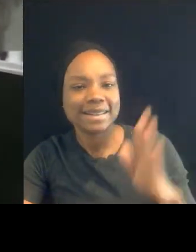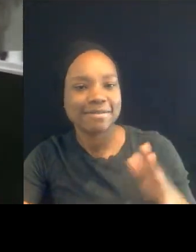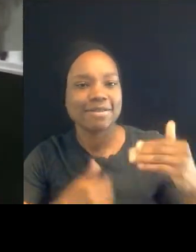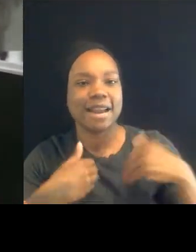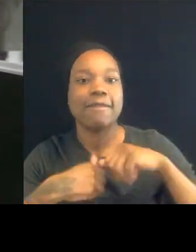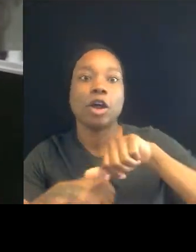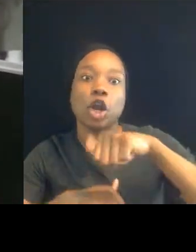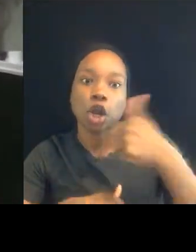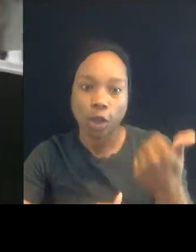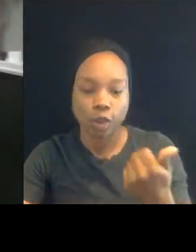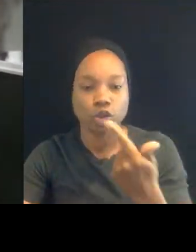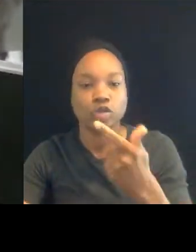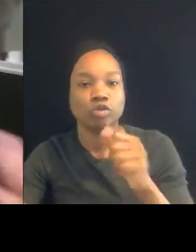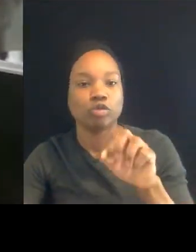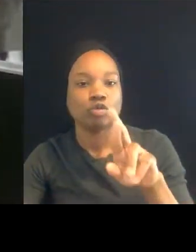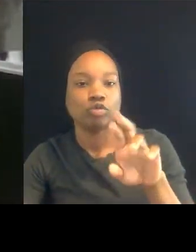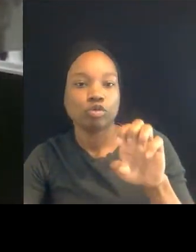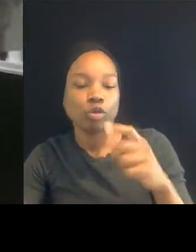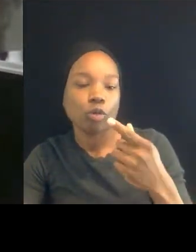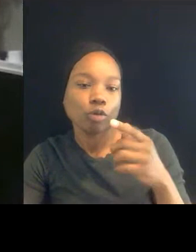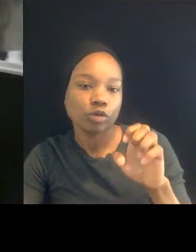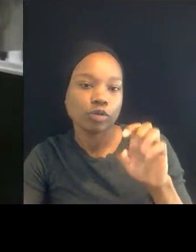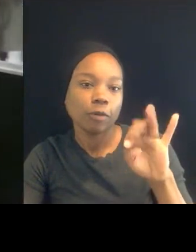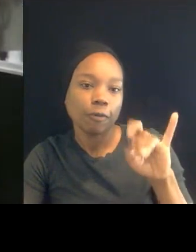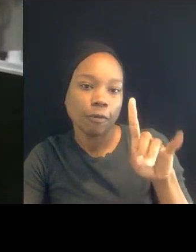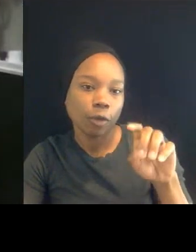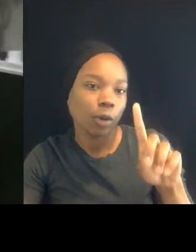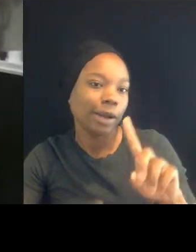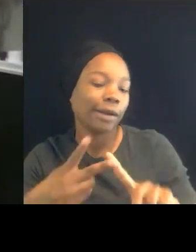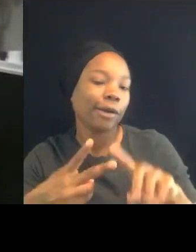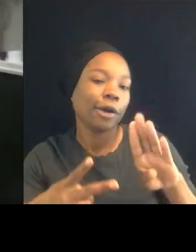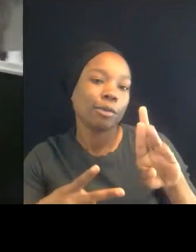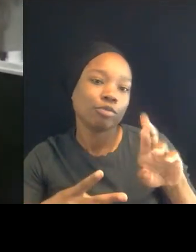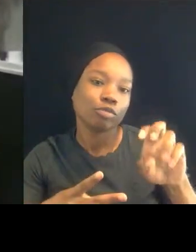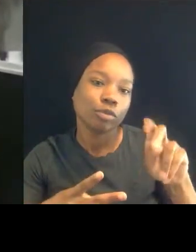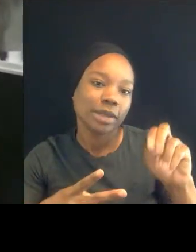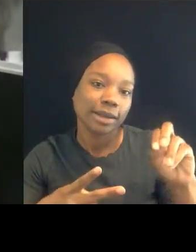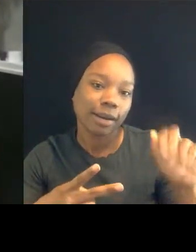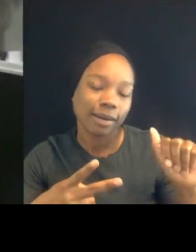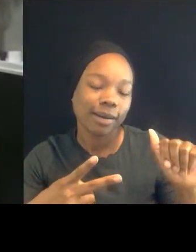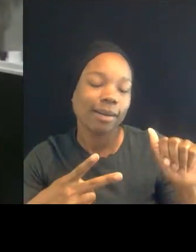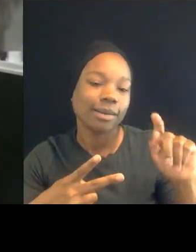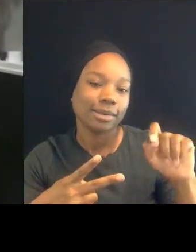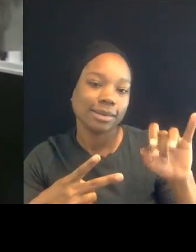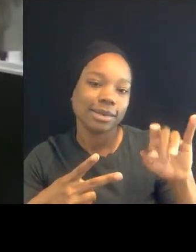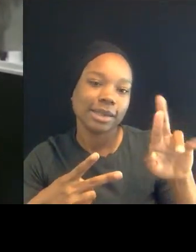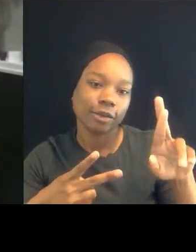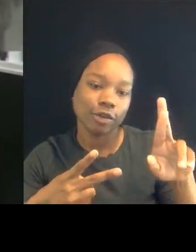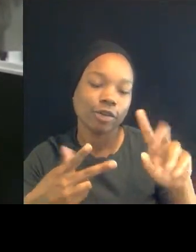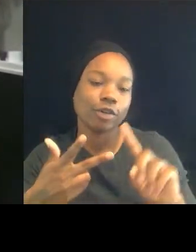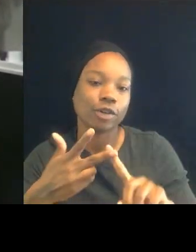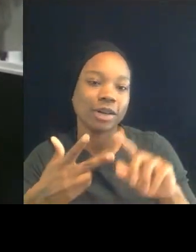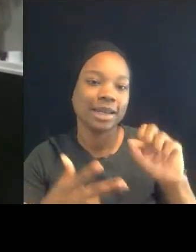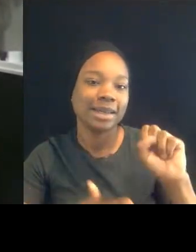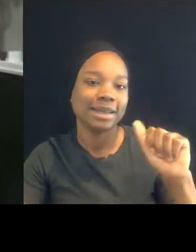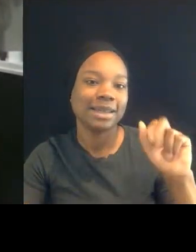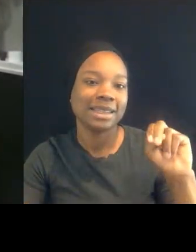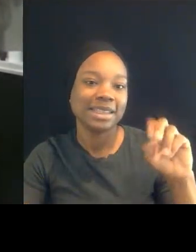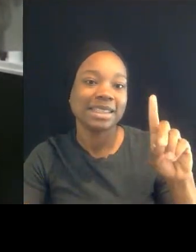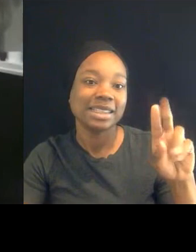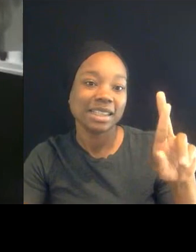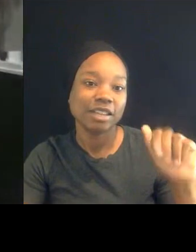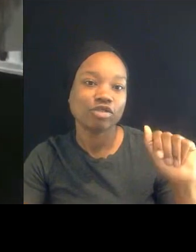or another Sandra Bland, or another Micaiah Bryant, you know, so we know that continues to happen, but we know it shouldn't.